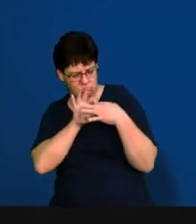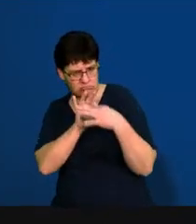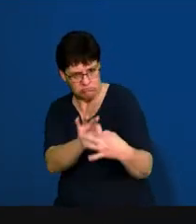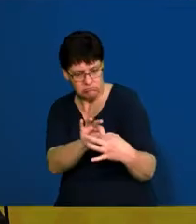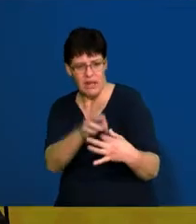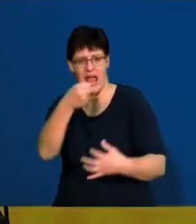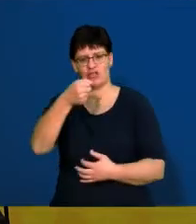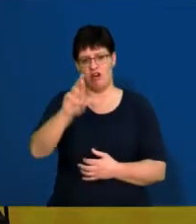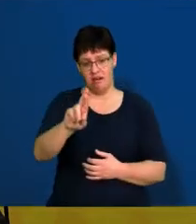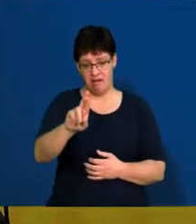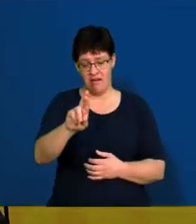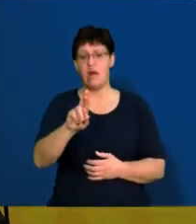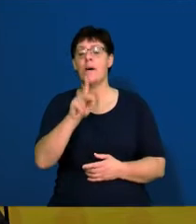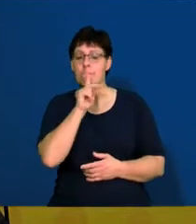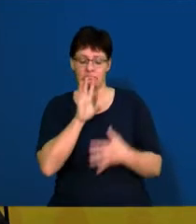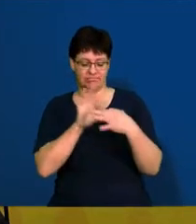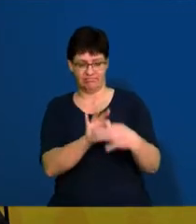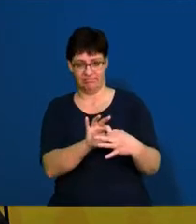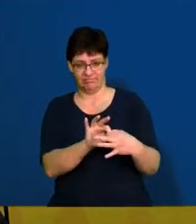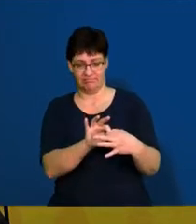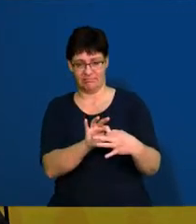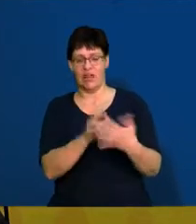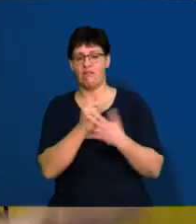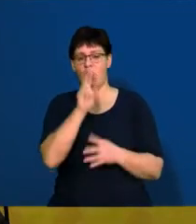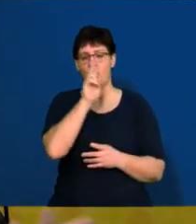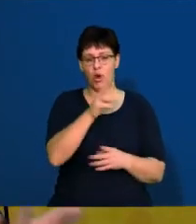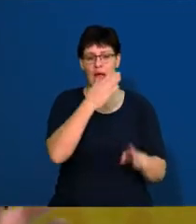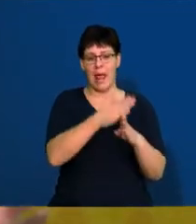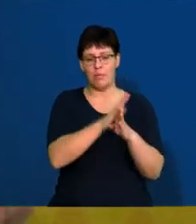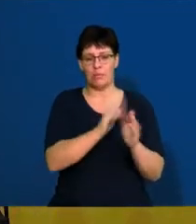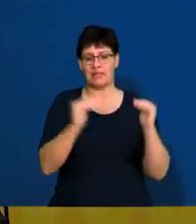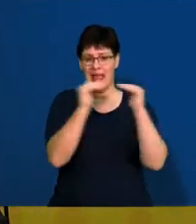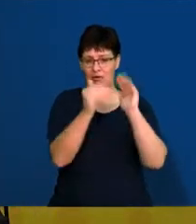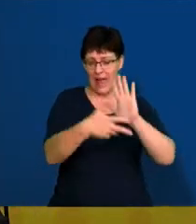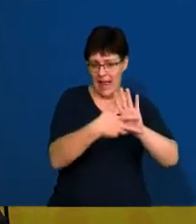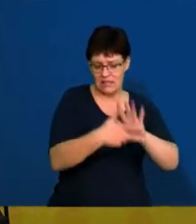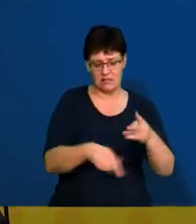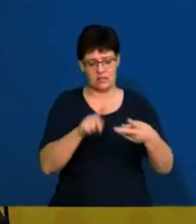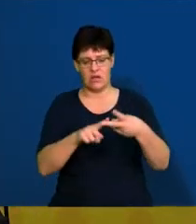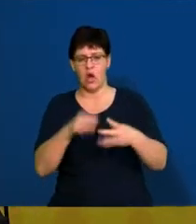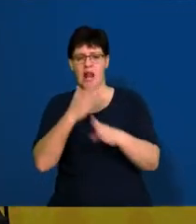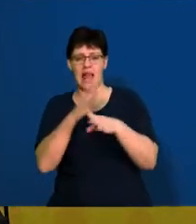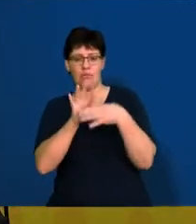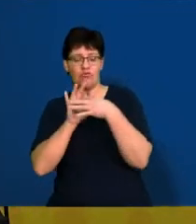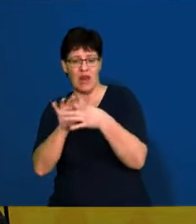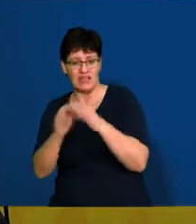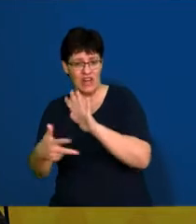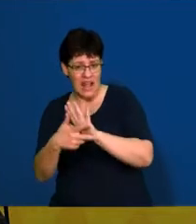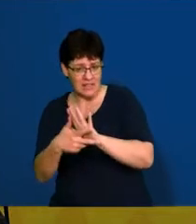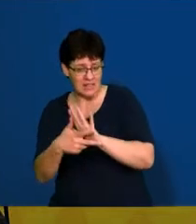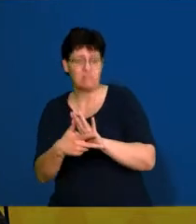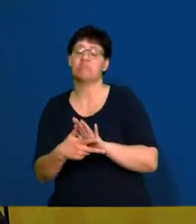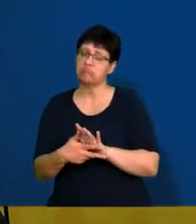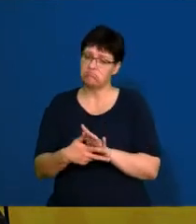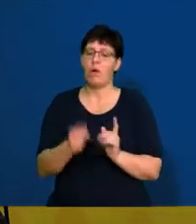will be applicable to human resources. So if you look at your Employment Equity Act, your Labor Relations Act, it's going to